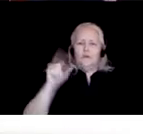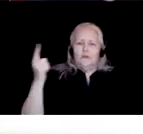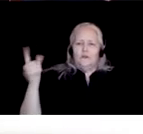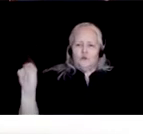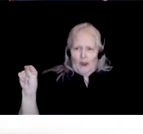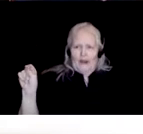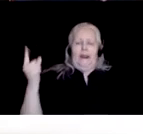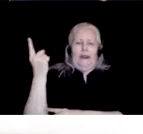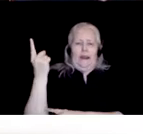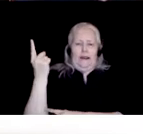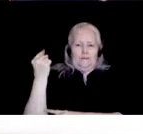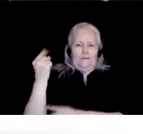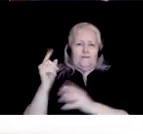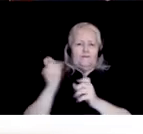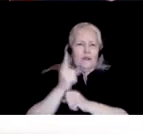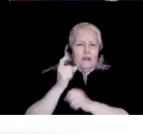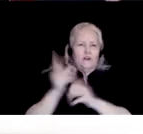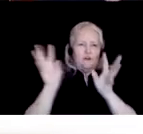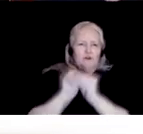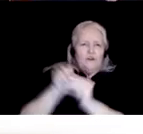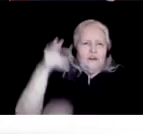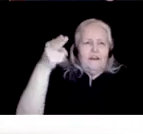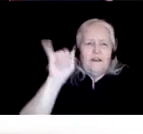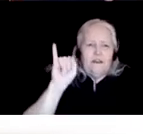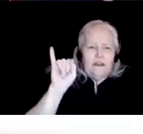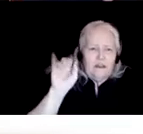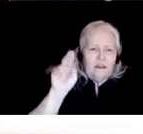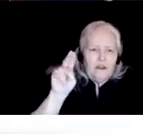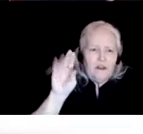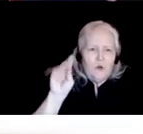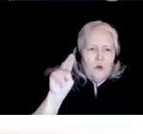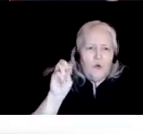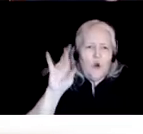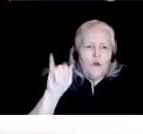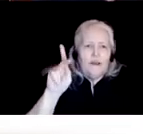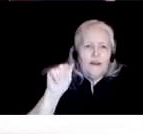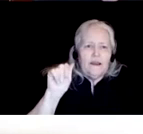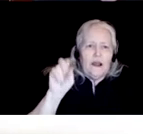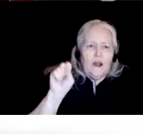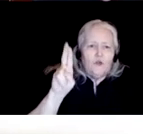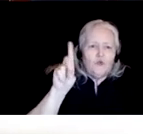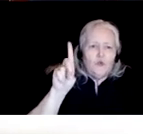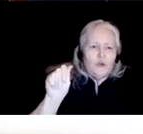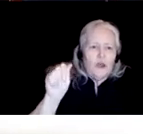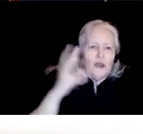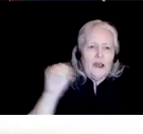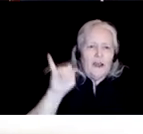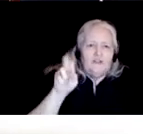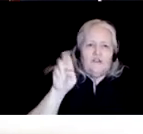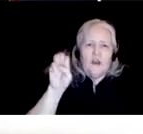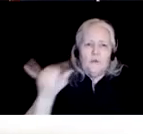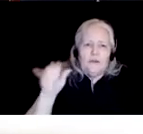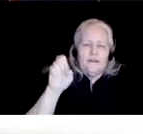First place goes to Hironori Katsuda and Jeremy Steffman, both from the University of California, Los Angeles,